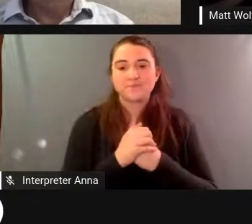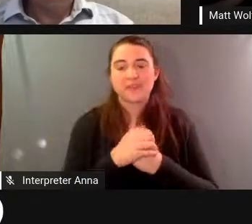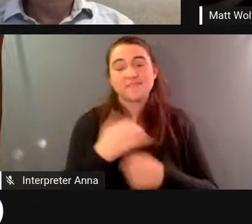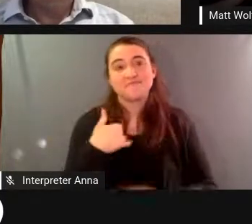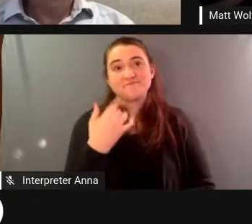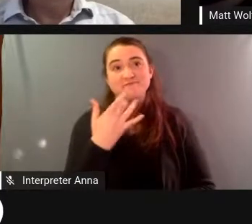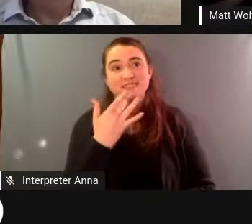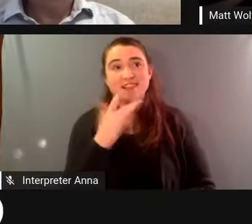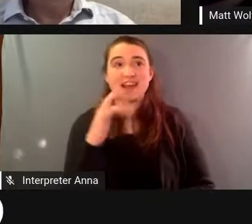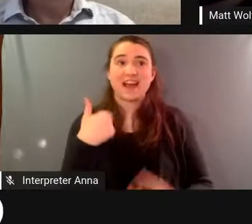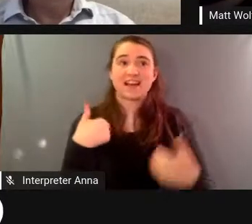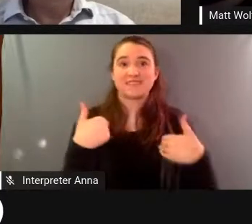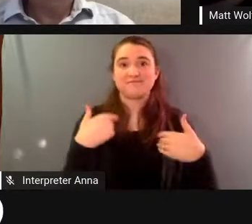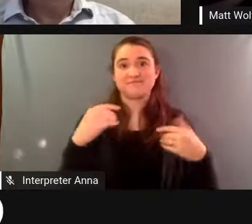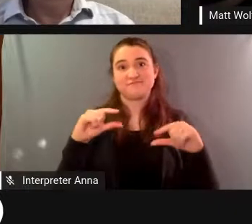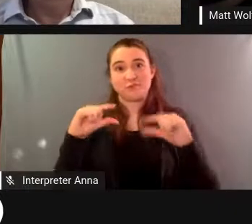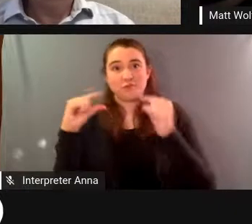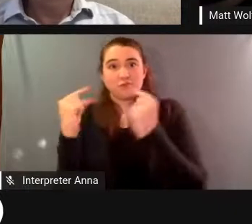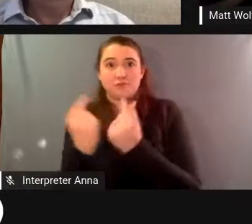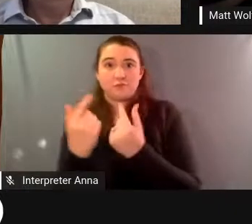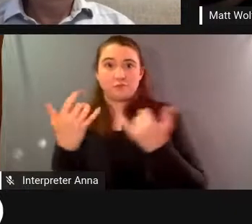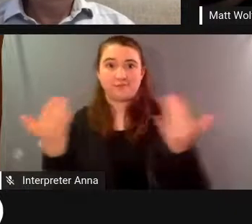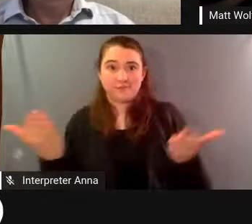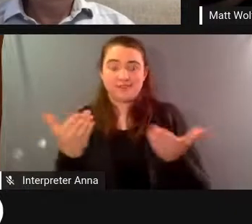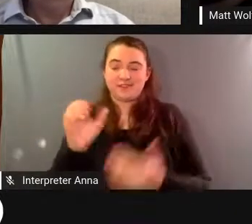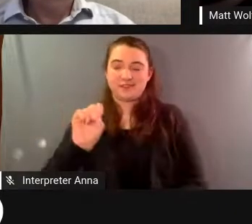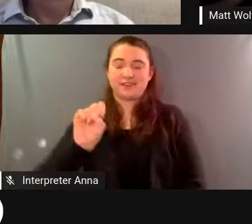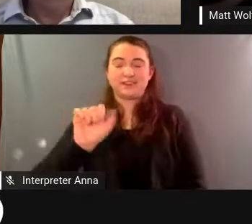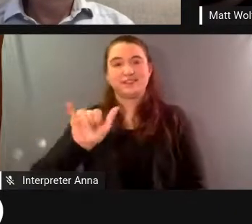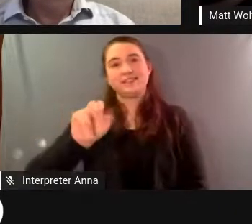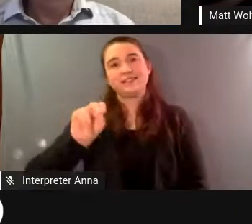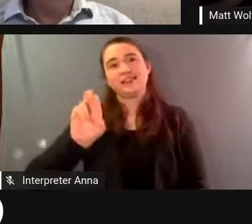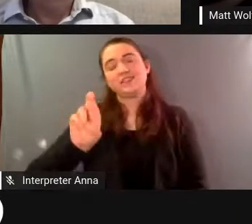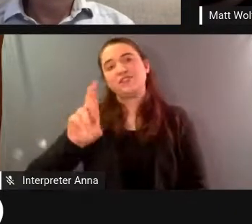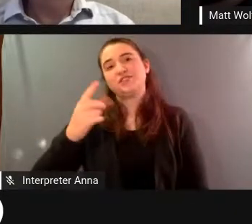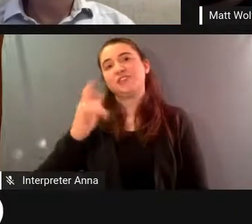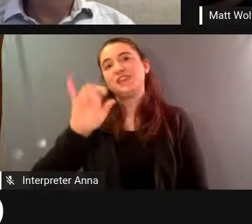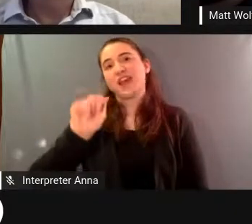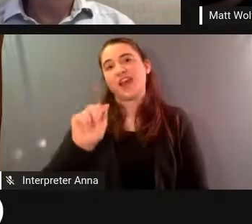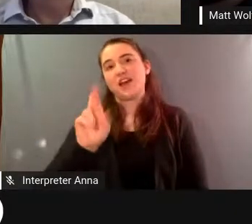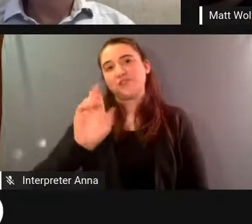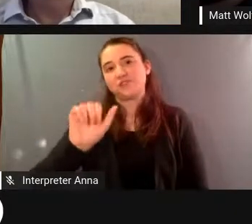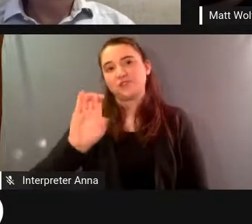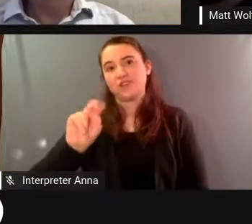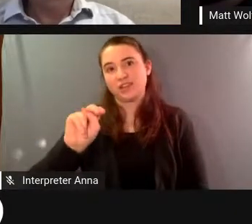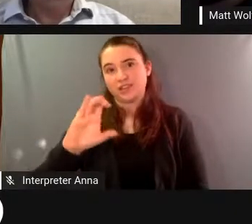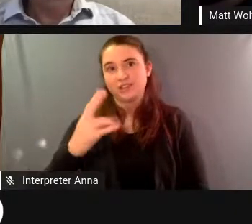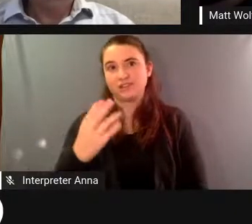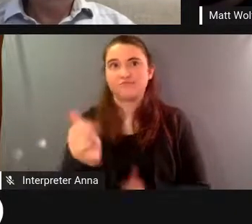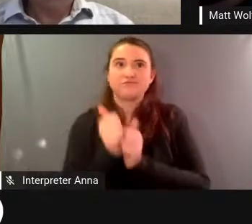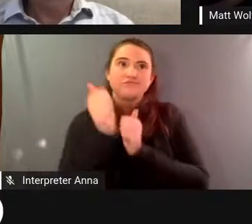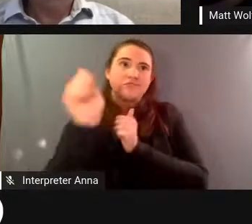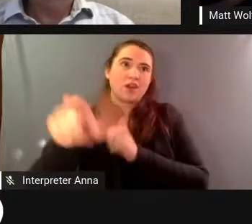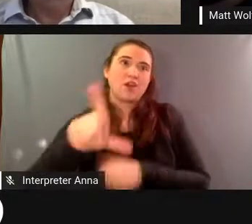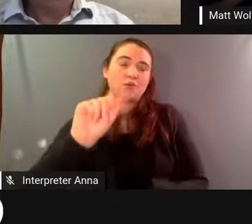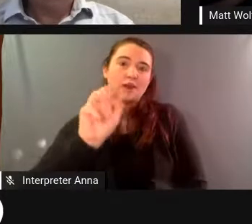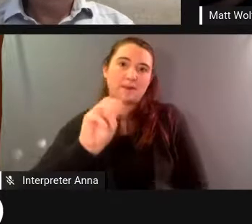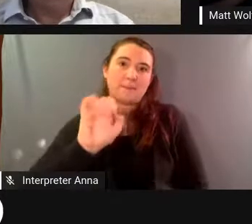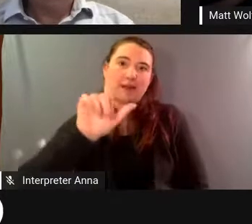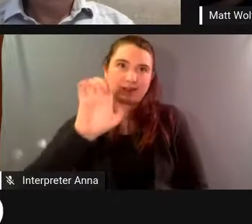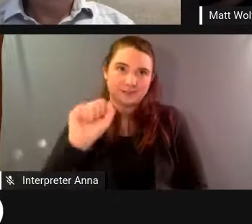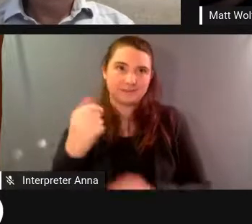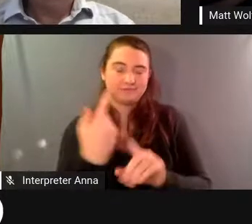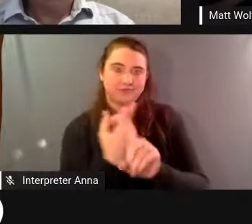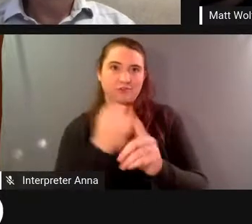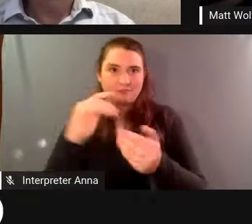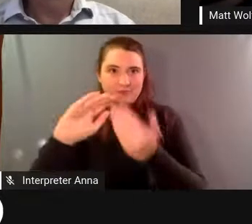a group isolation at uh sun gear ranch you know we're 20 miles outside of town and and when you know the